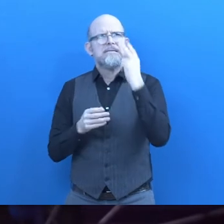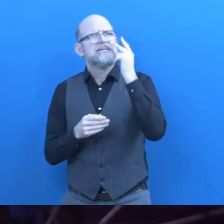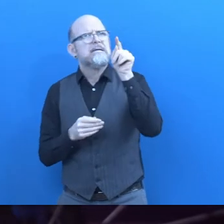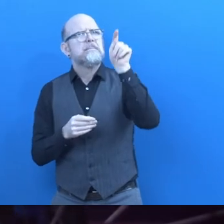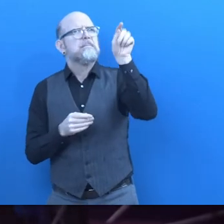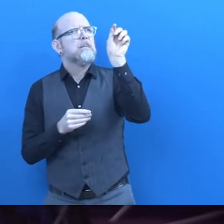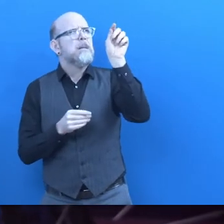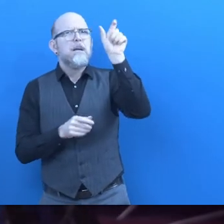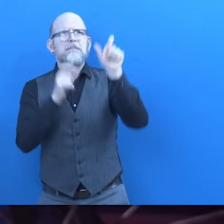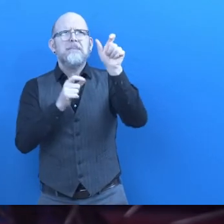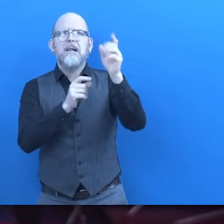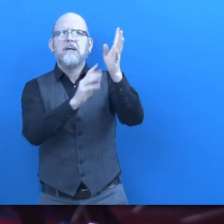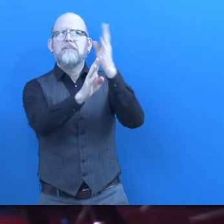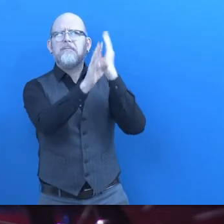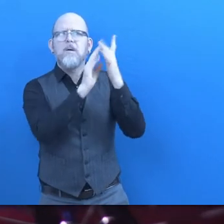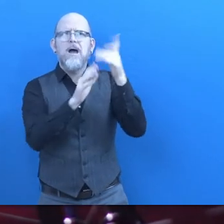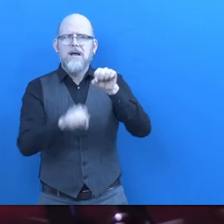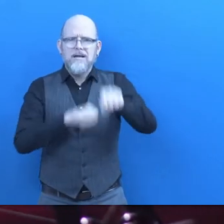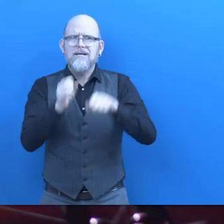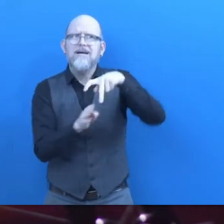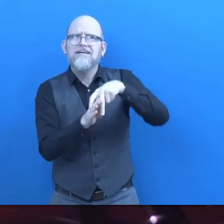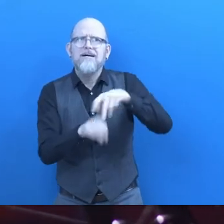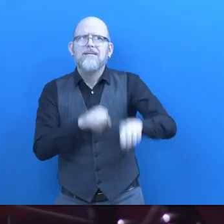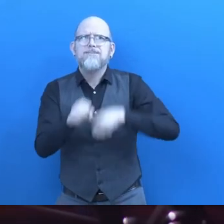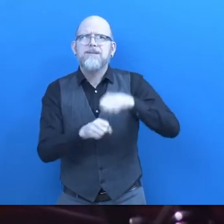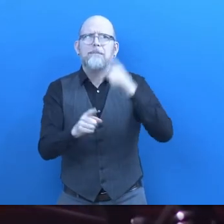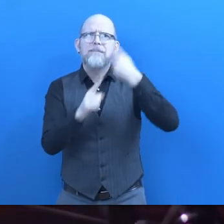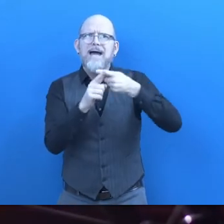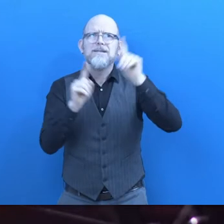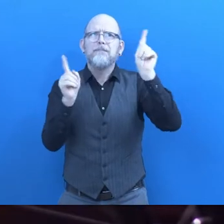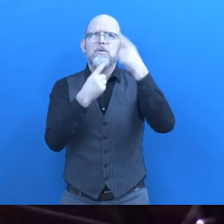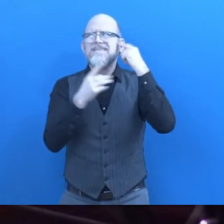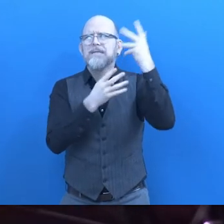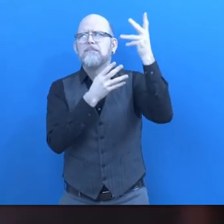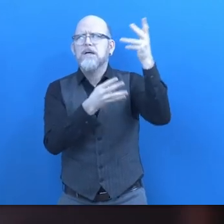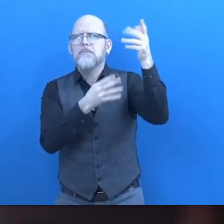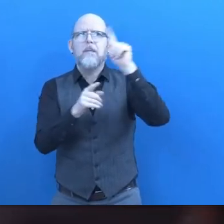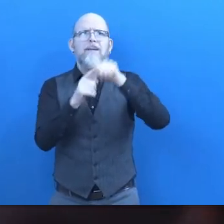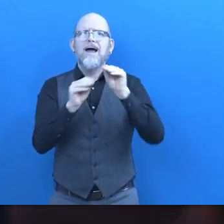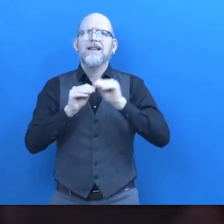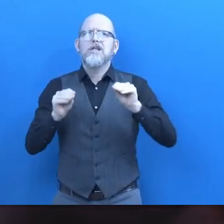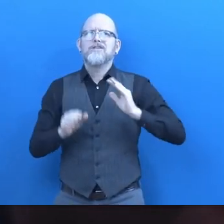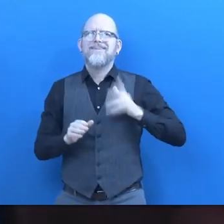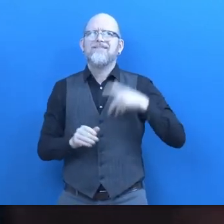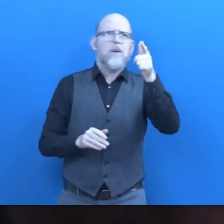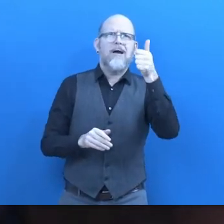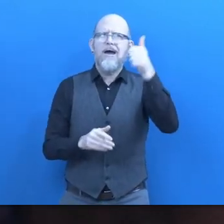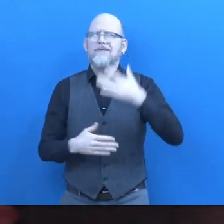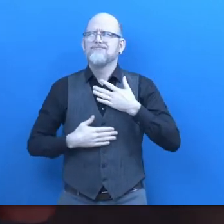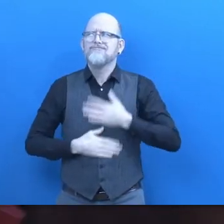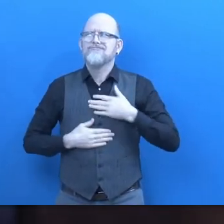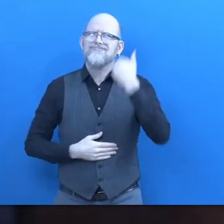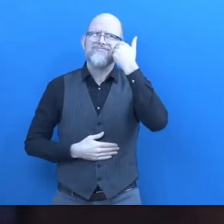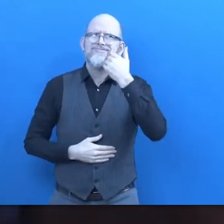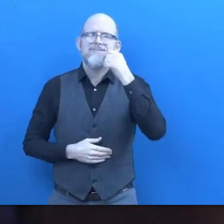Y and the music sounded great and the instructor was super high energy and I thought well that looks like fun I'll try it I had so much